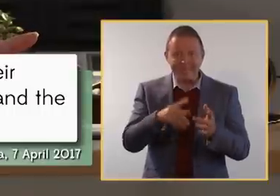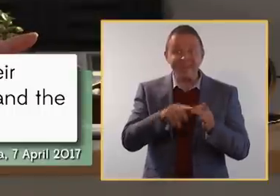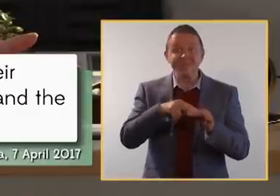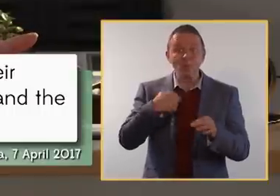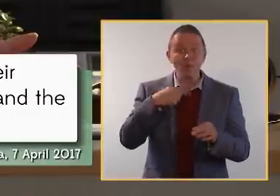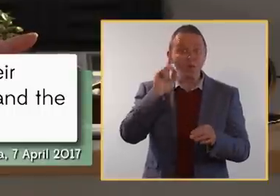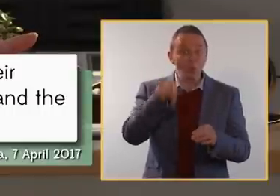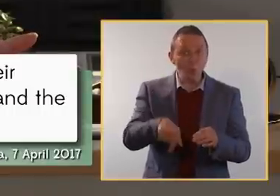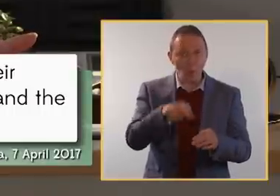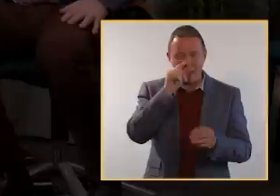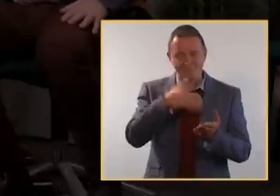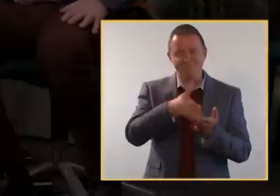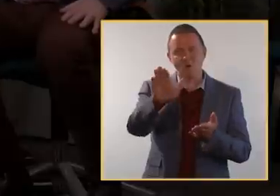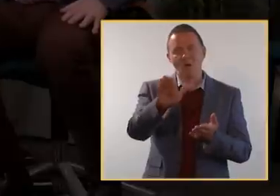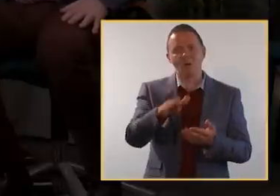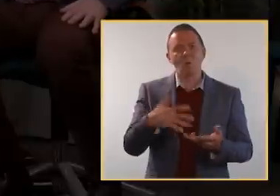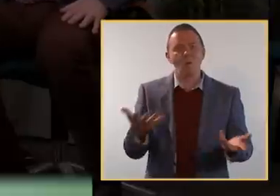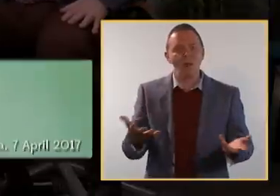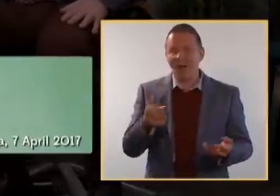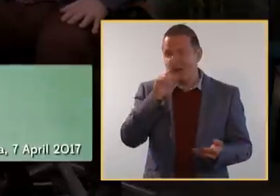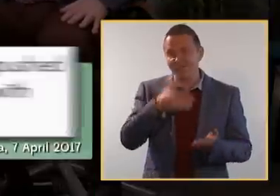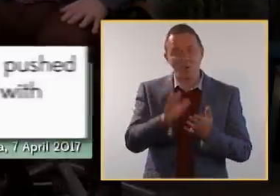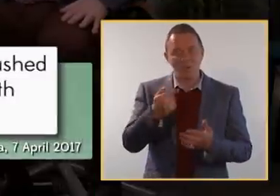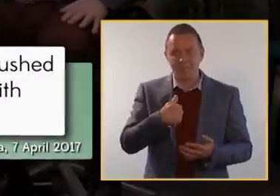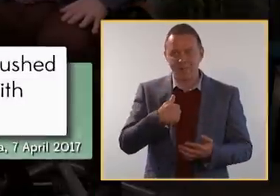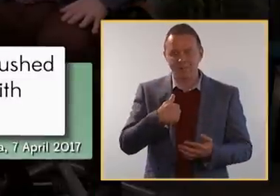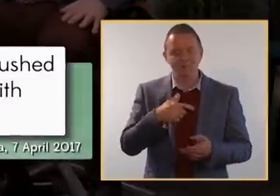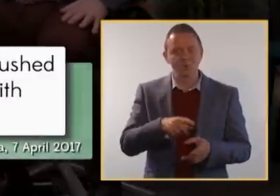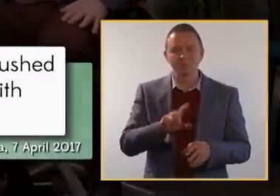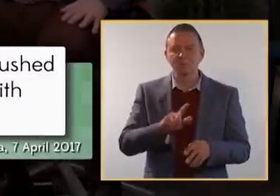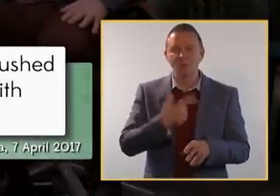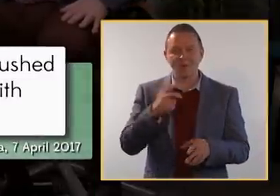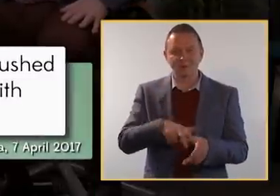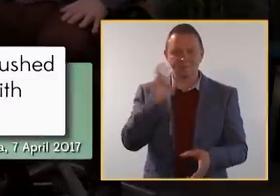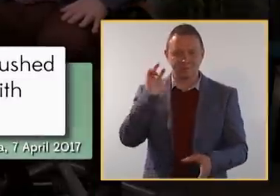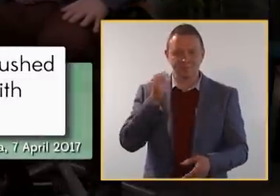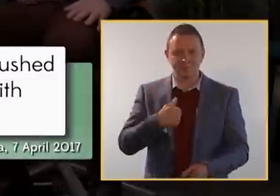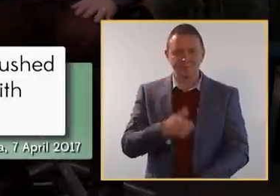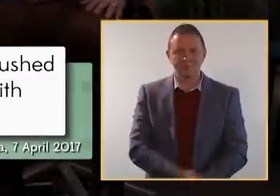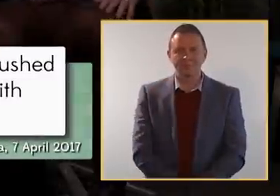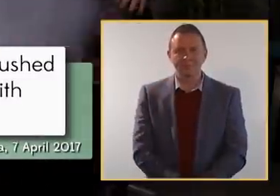ball, they could fire us. Well, they can't fire me. I quit!